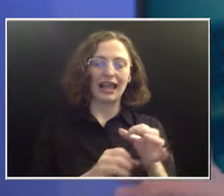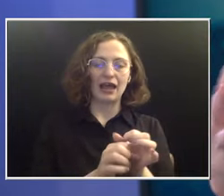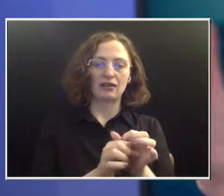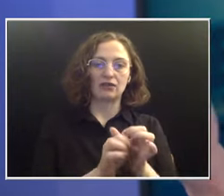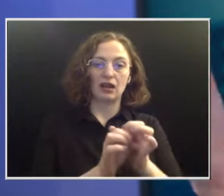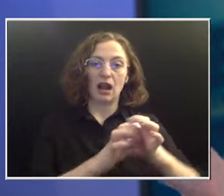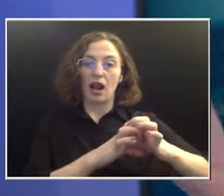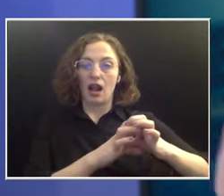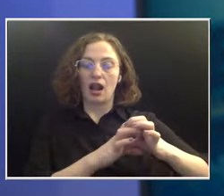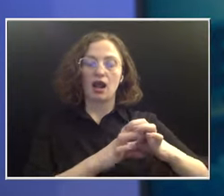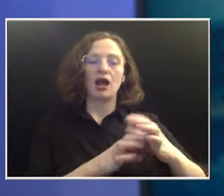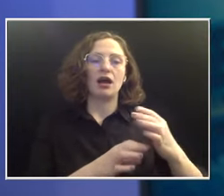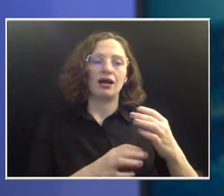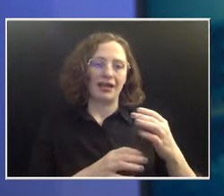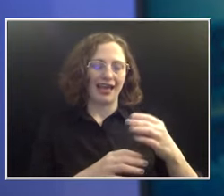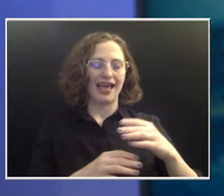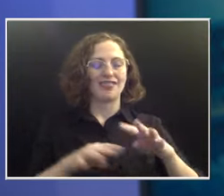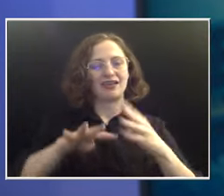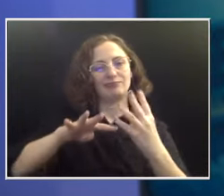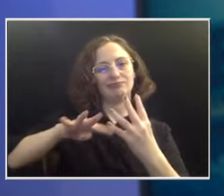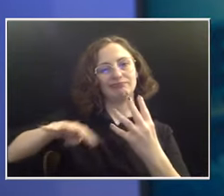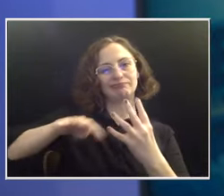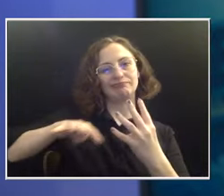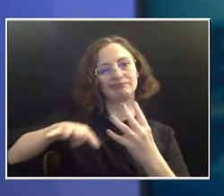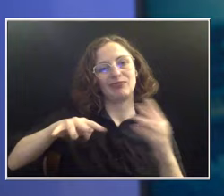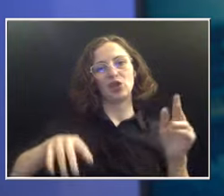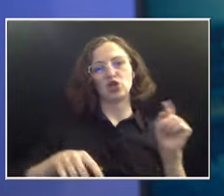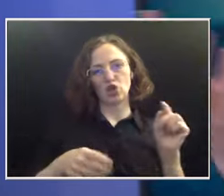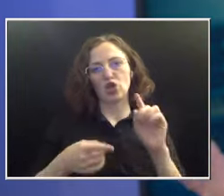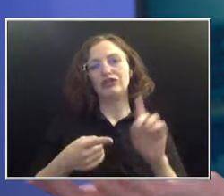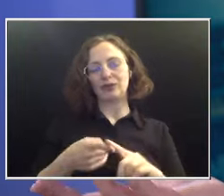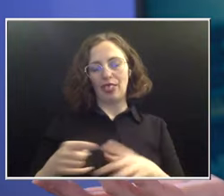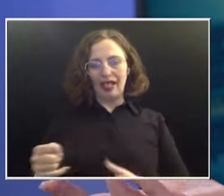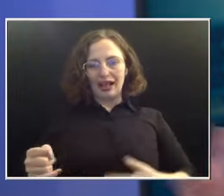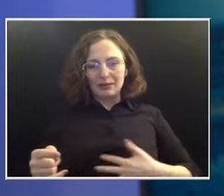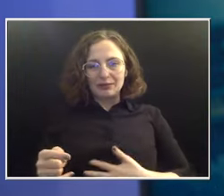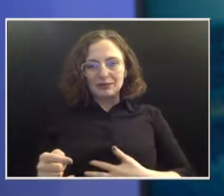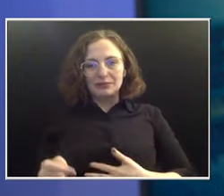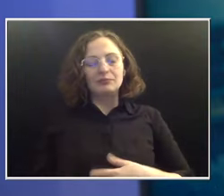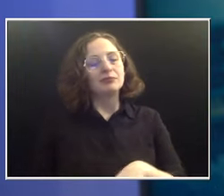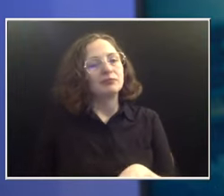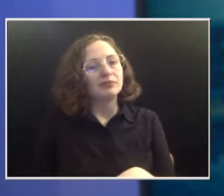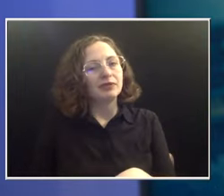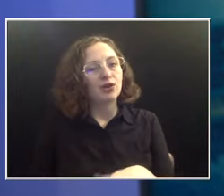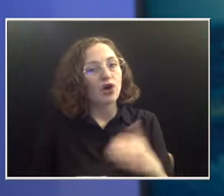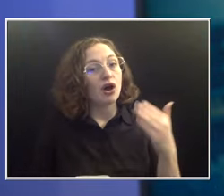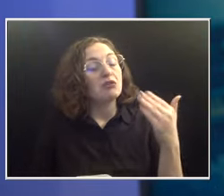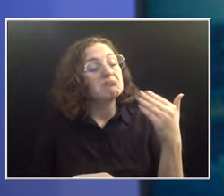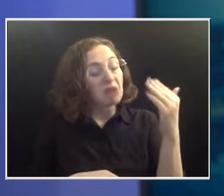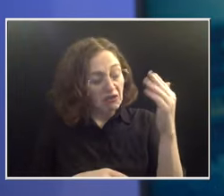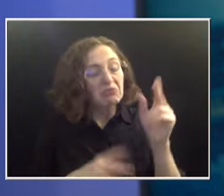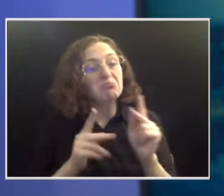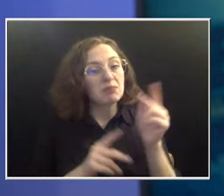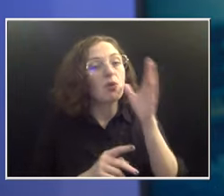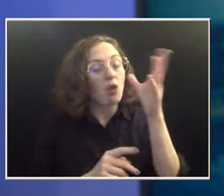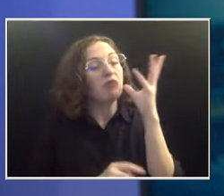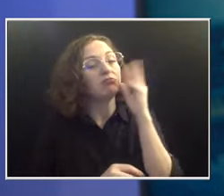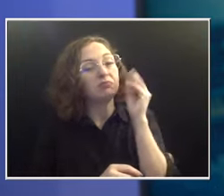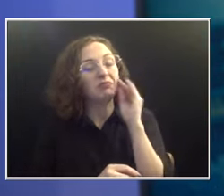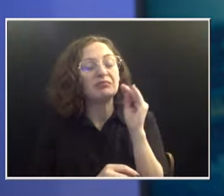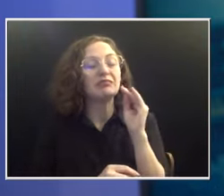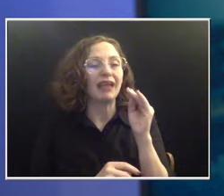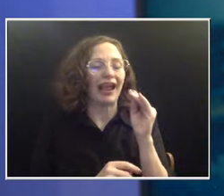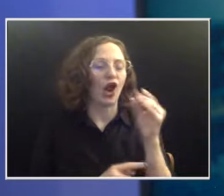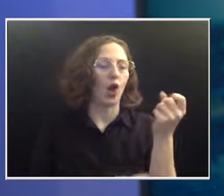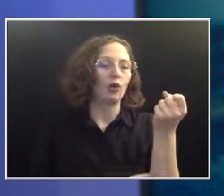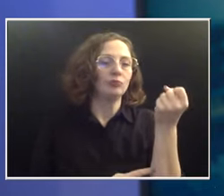Most of the time, people have urinary retention, sort of things like that after the surgery. She had a bigger complication, but we were able to fix it